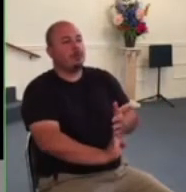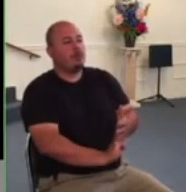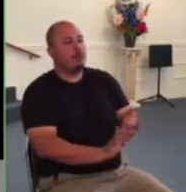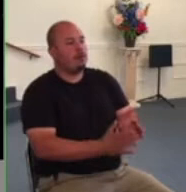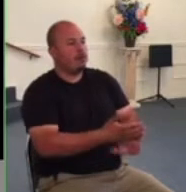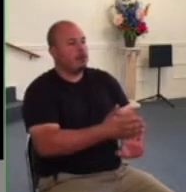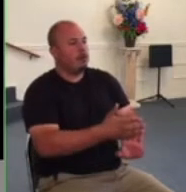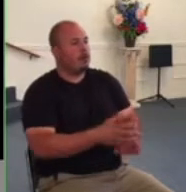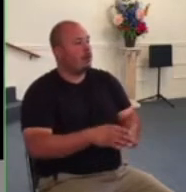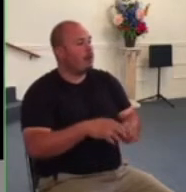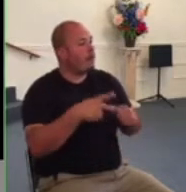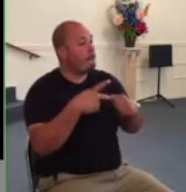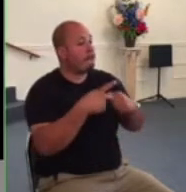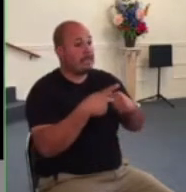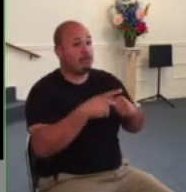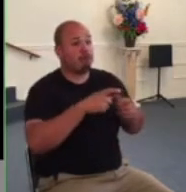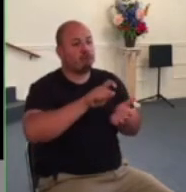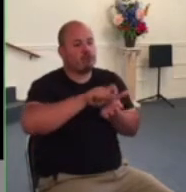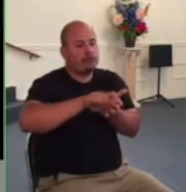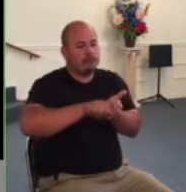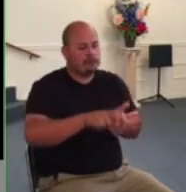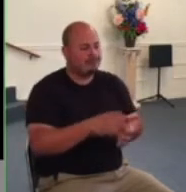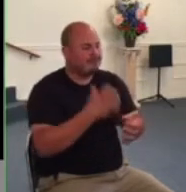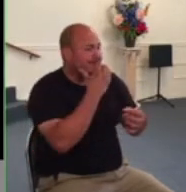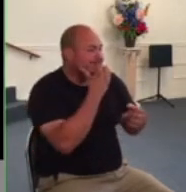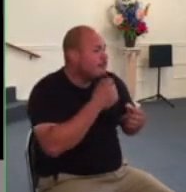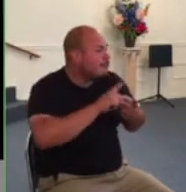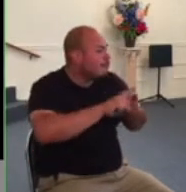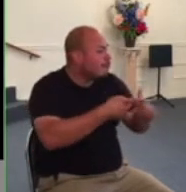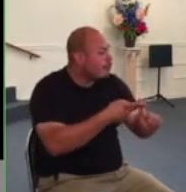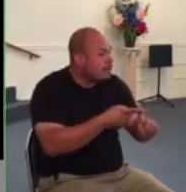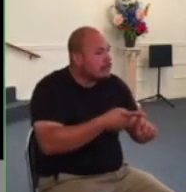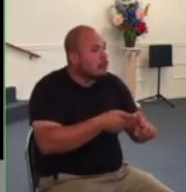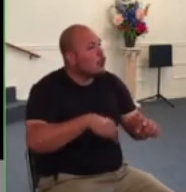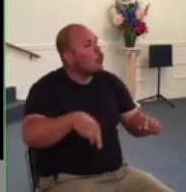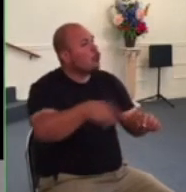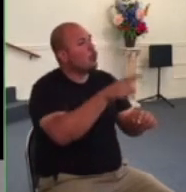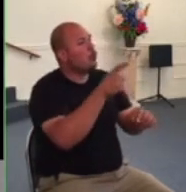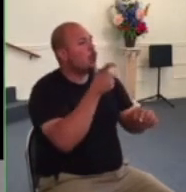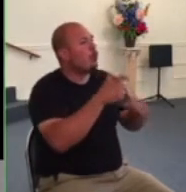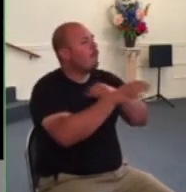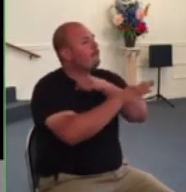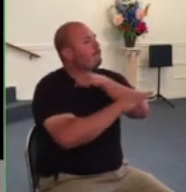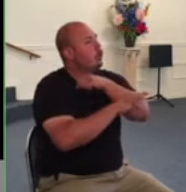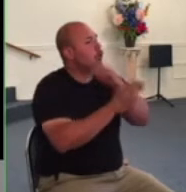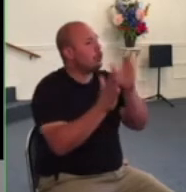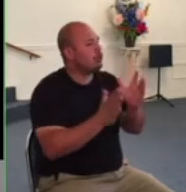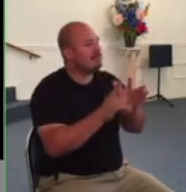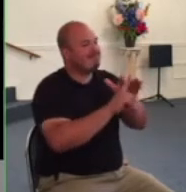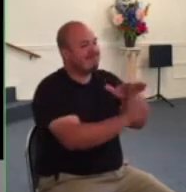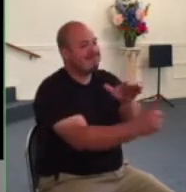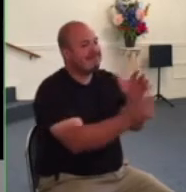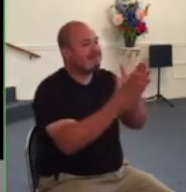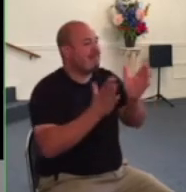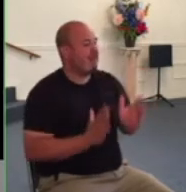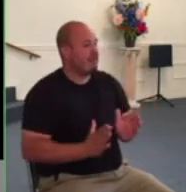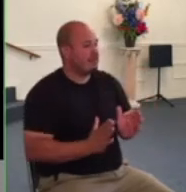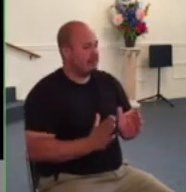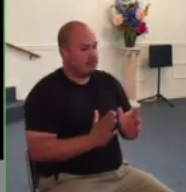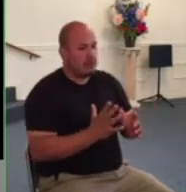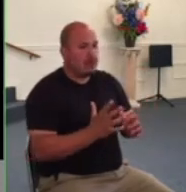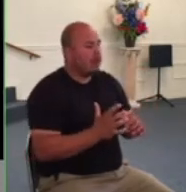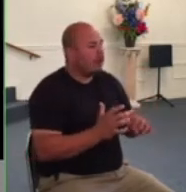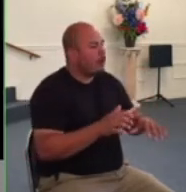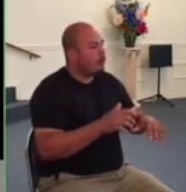peter writes dear friends i urge you as foreigners and exiles to abstain from sinful desires which wage